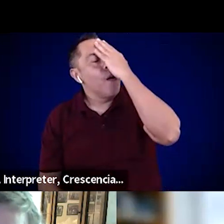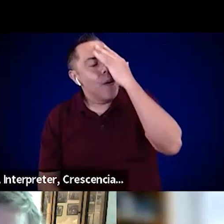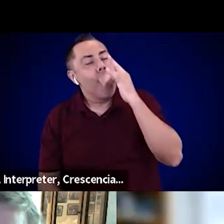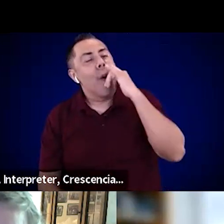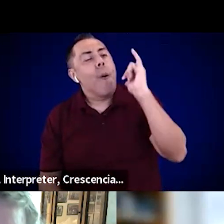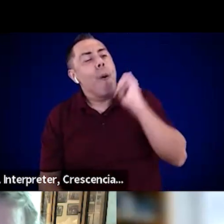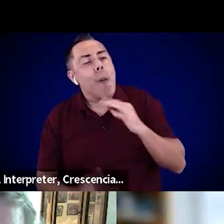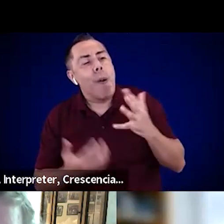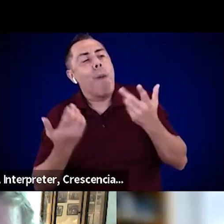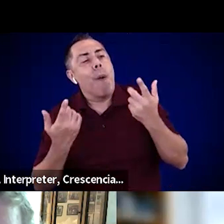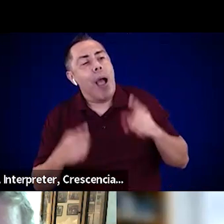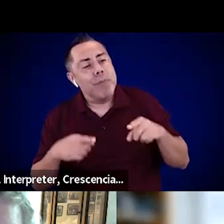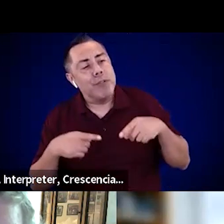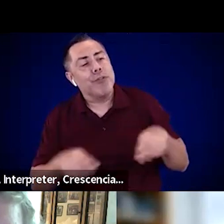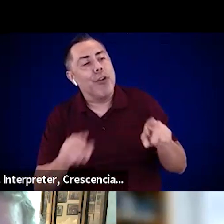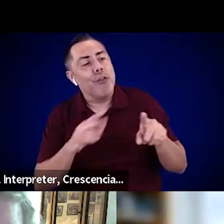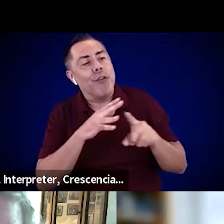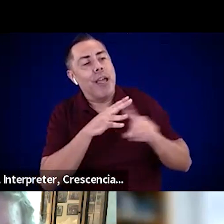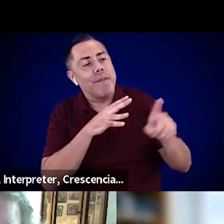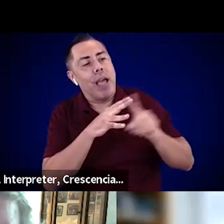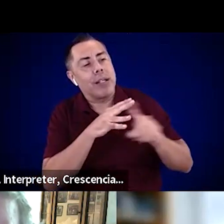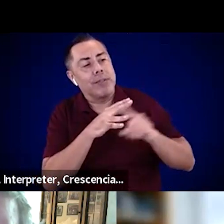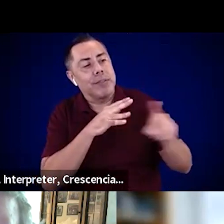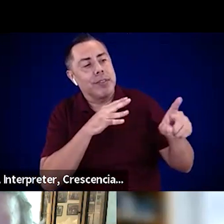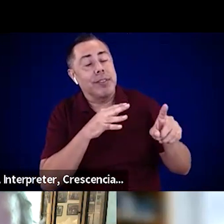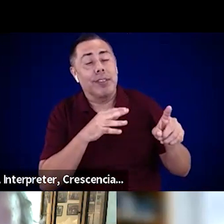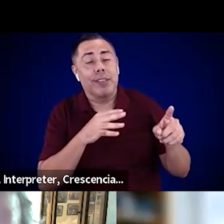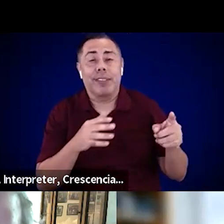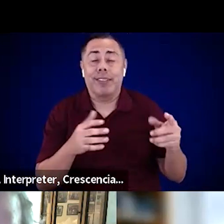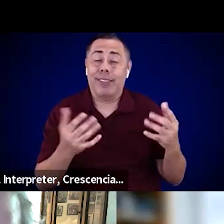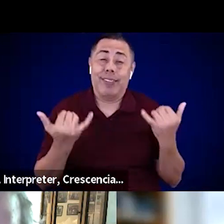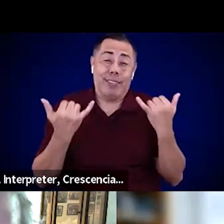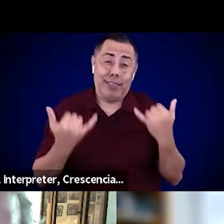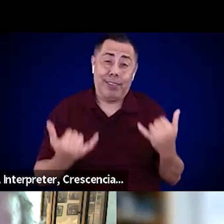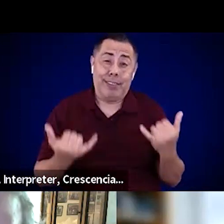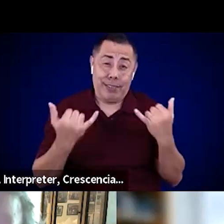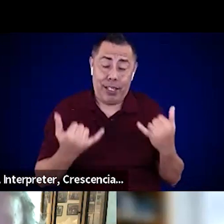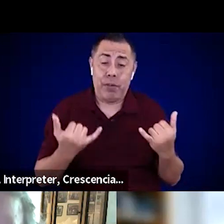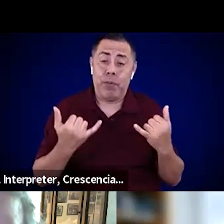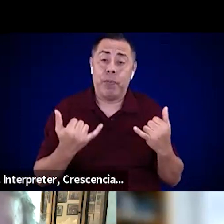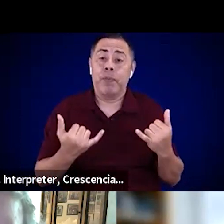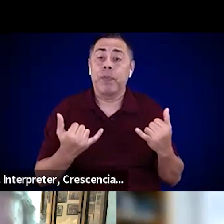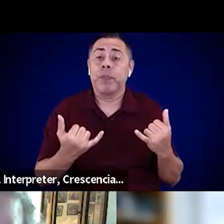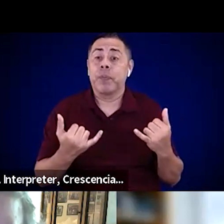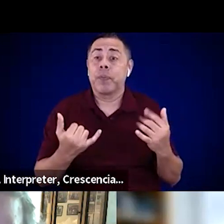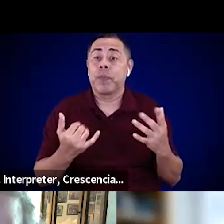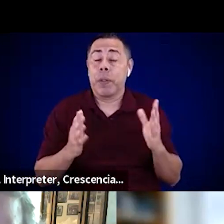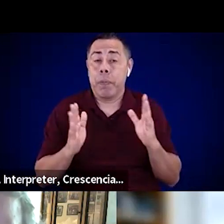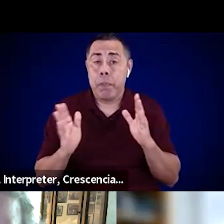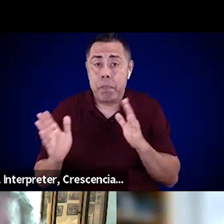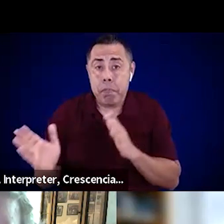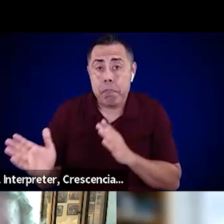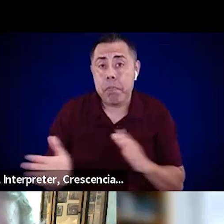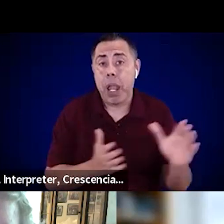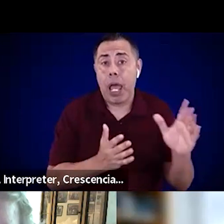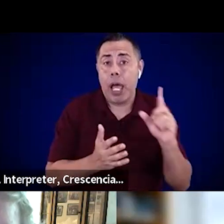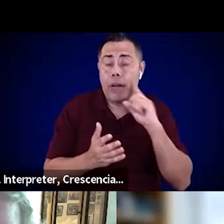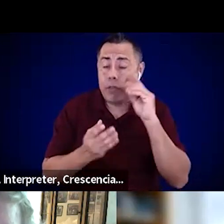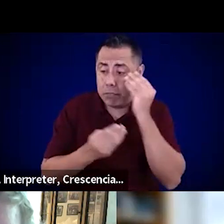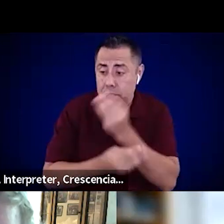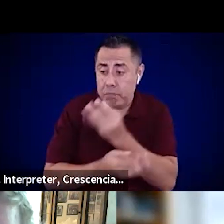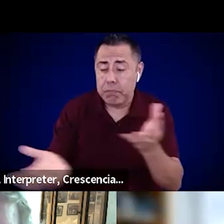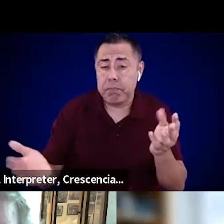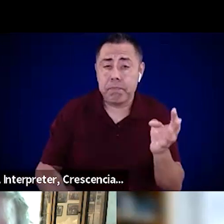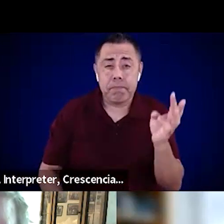little planning in terms of, uh, making individuals understand that there are insufficient